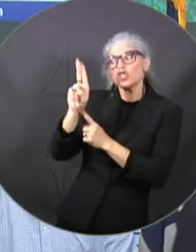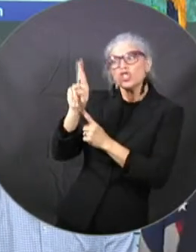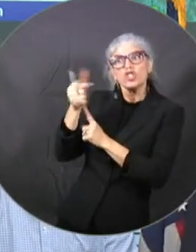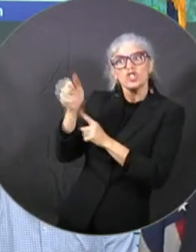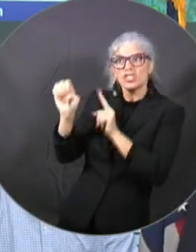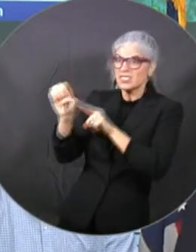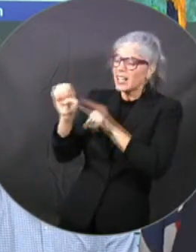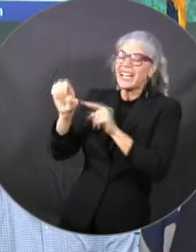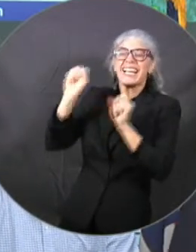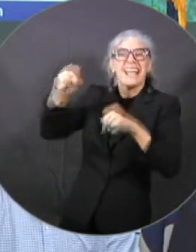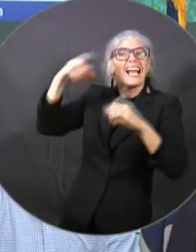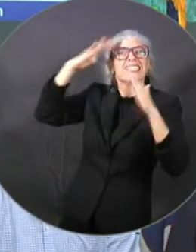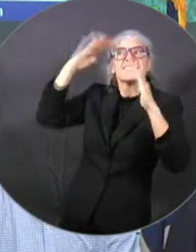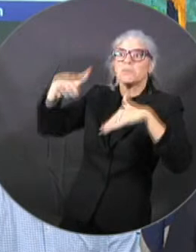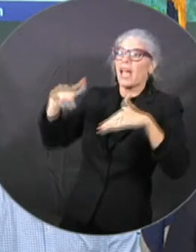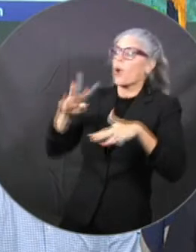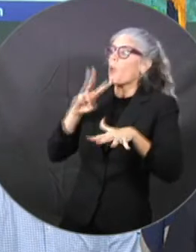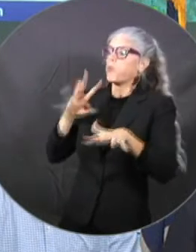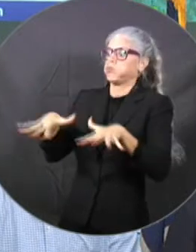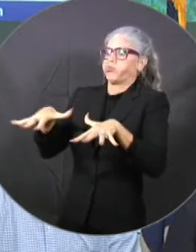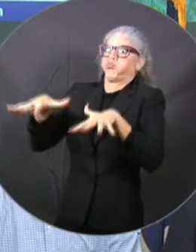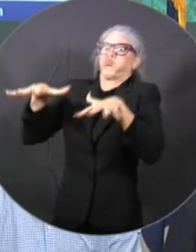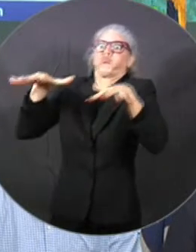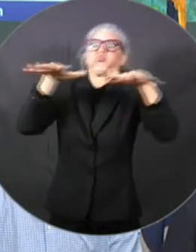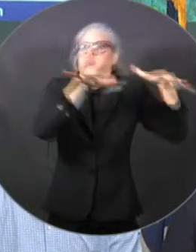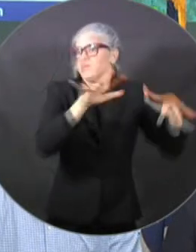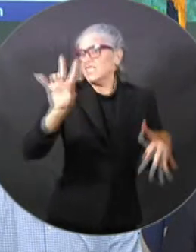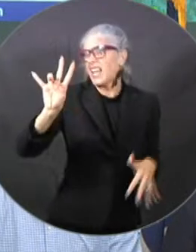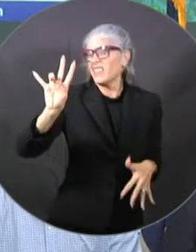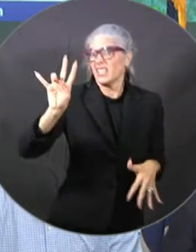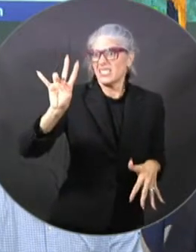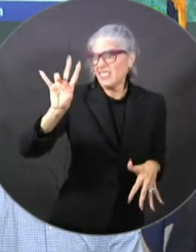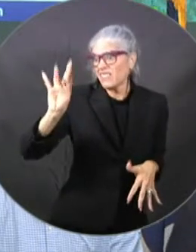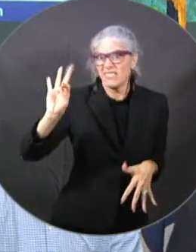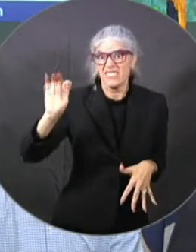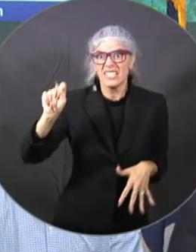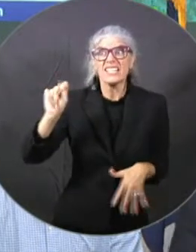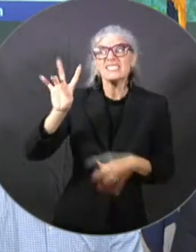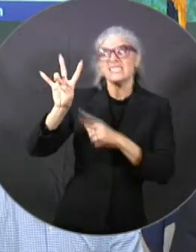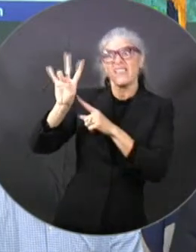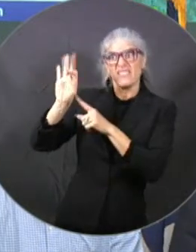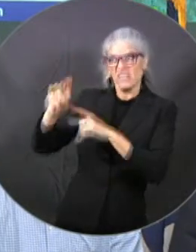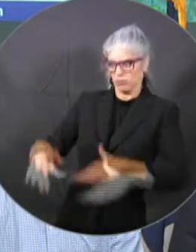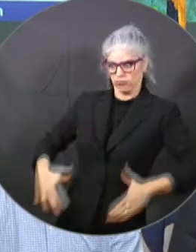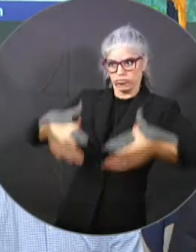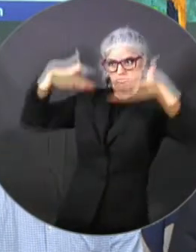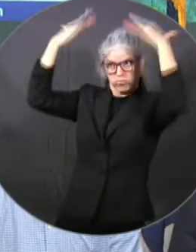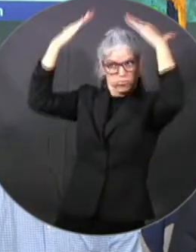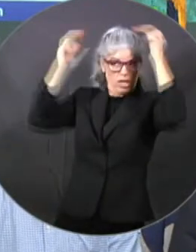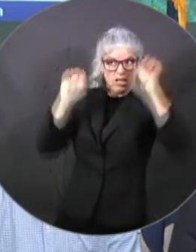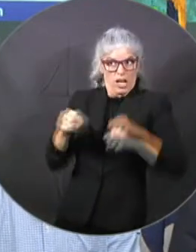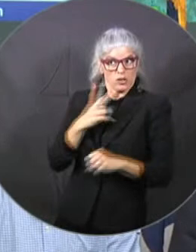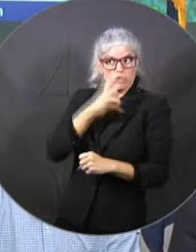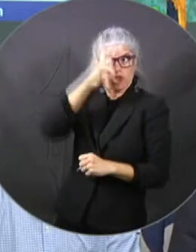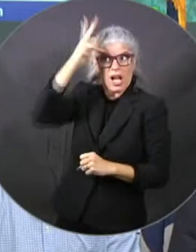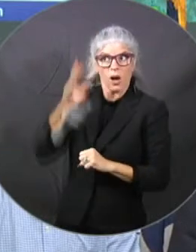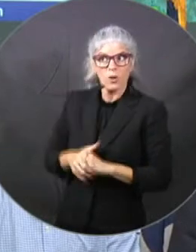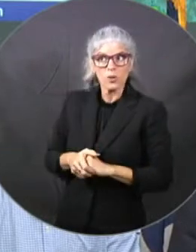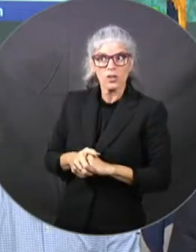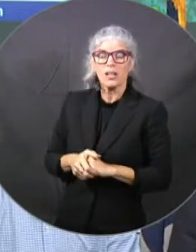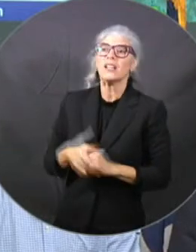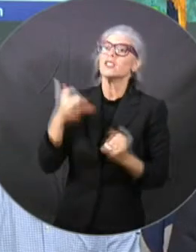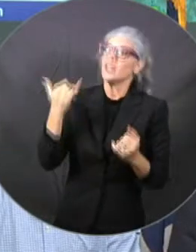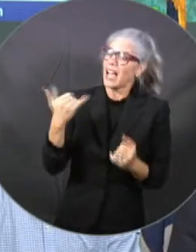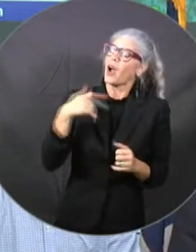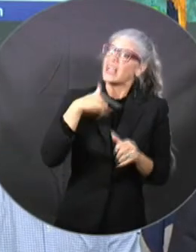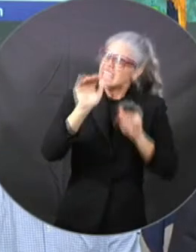spoke today that you will most likely hear and see evacuation orders start to come out from the Tampa Bay region all the way north through